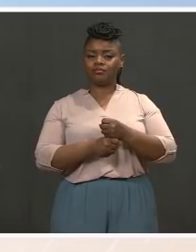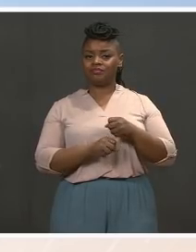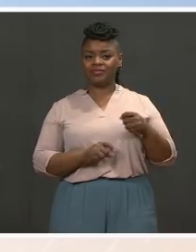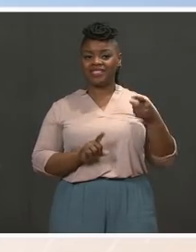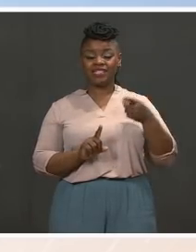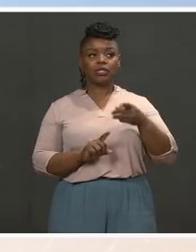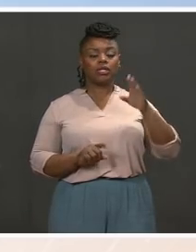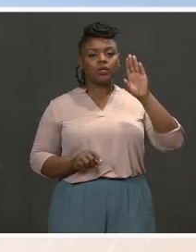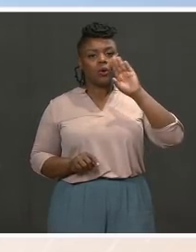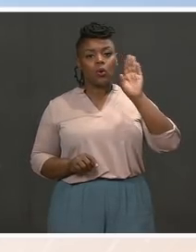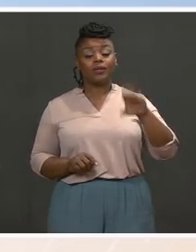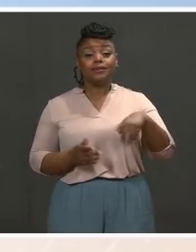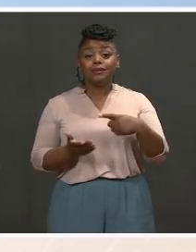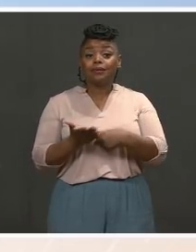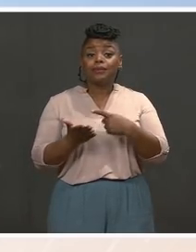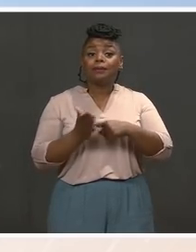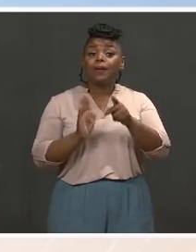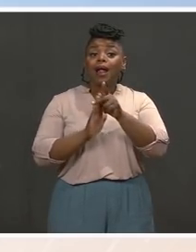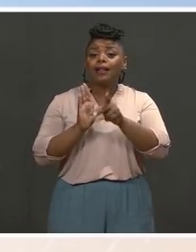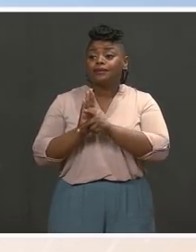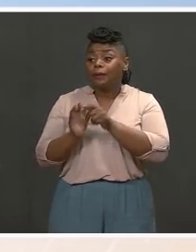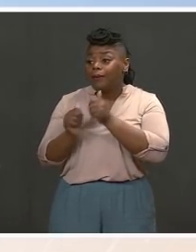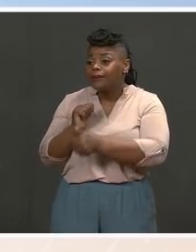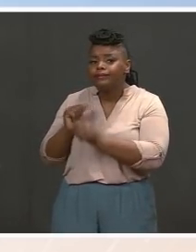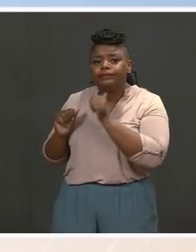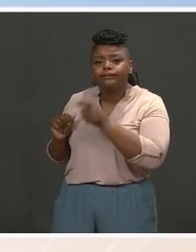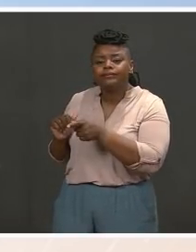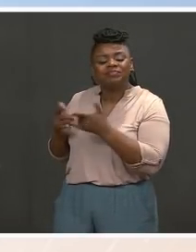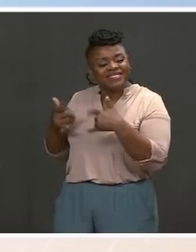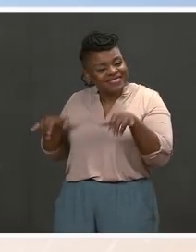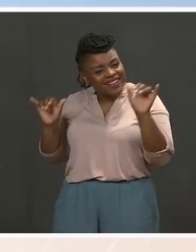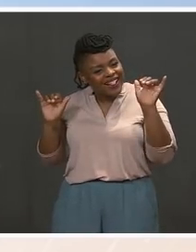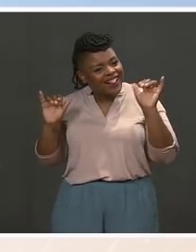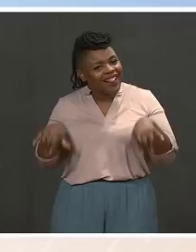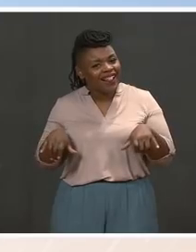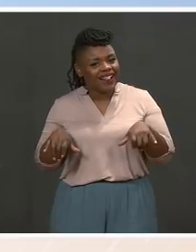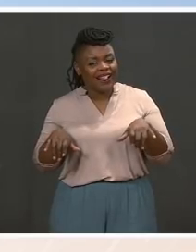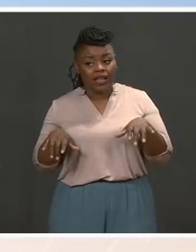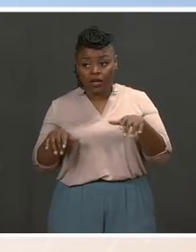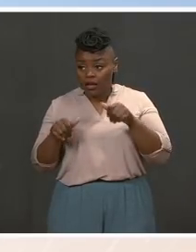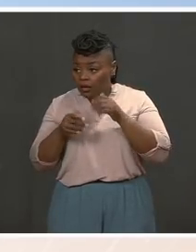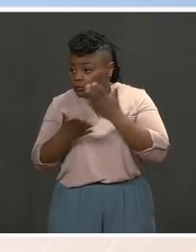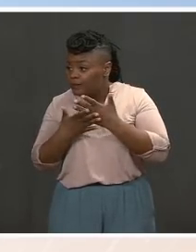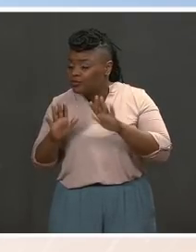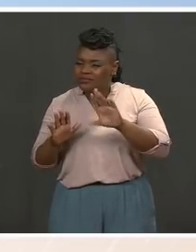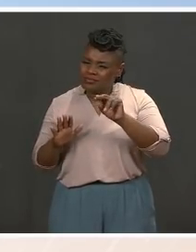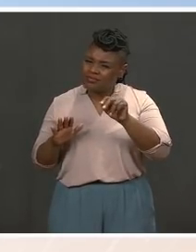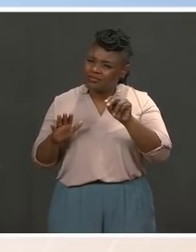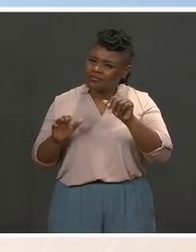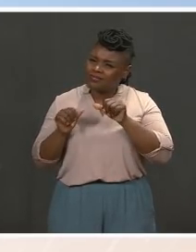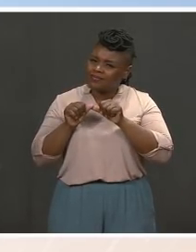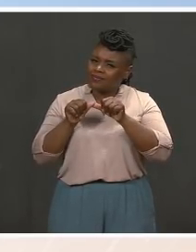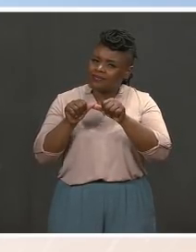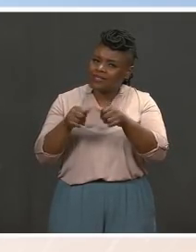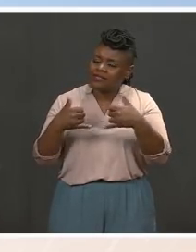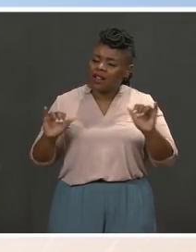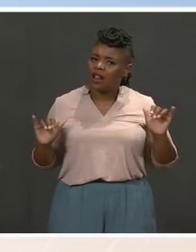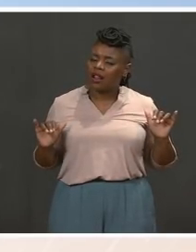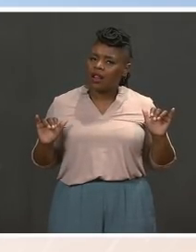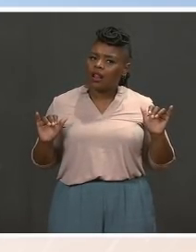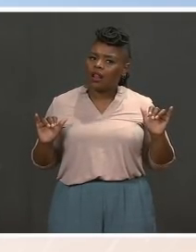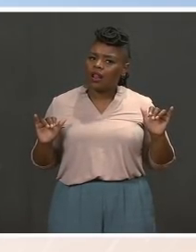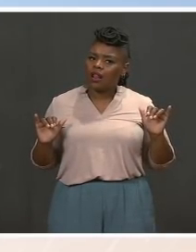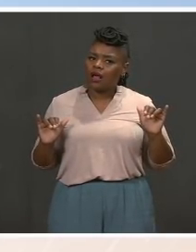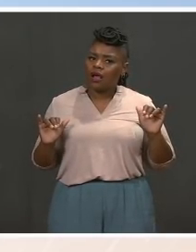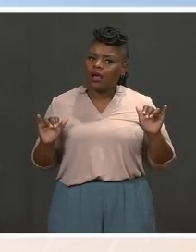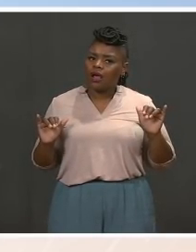policymaking and the legislation done the first time, it doesn't mean you quit trying. And certainly, tragedies like we saw earlier this week, like we saw